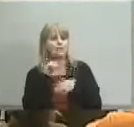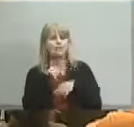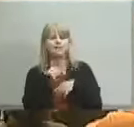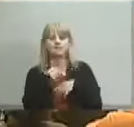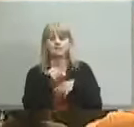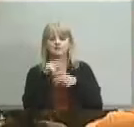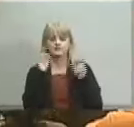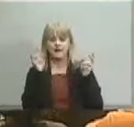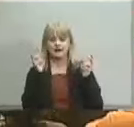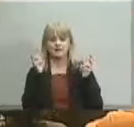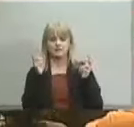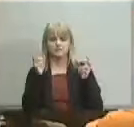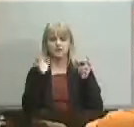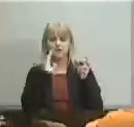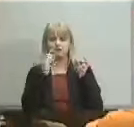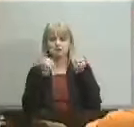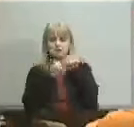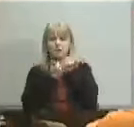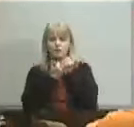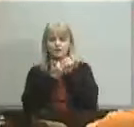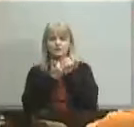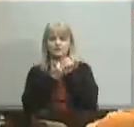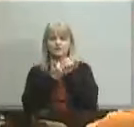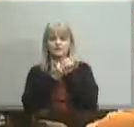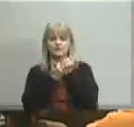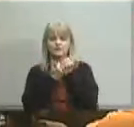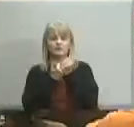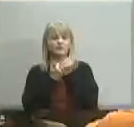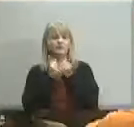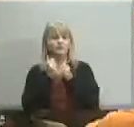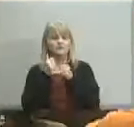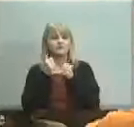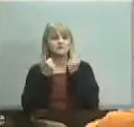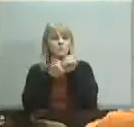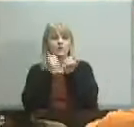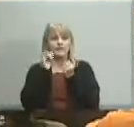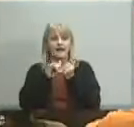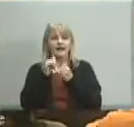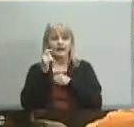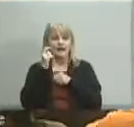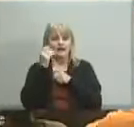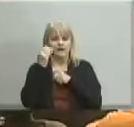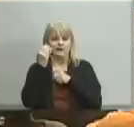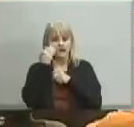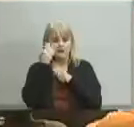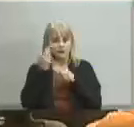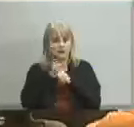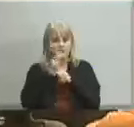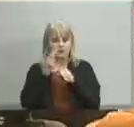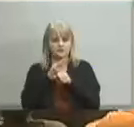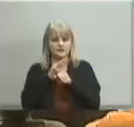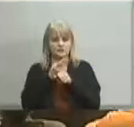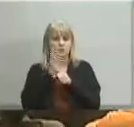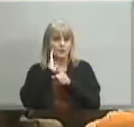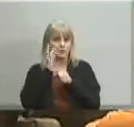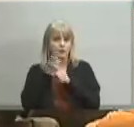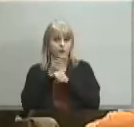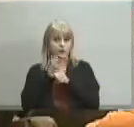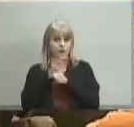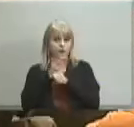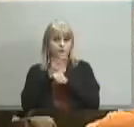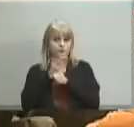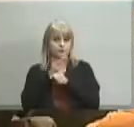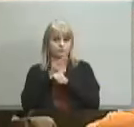i'm i'm going to support this uh i know that we're we're using um or we're going to use a